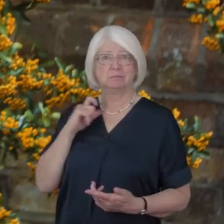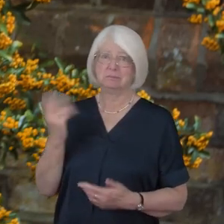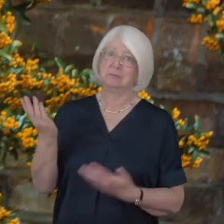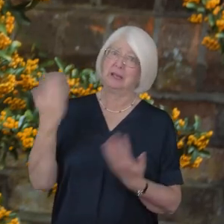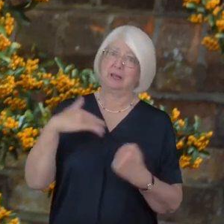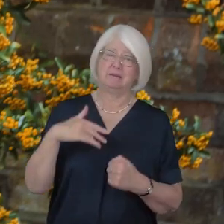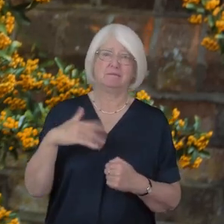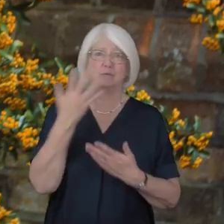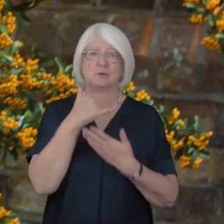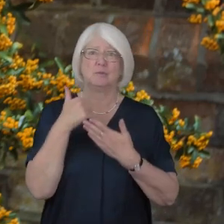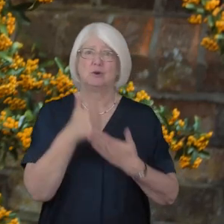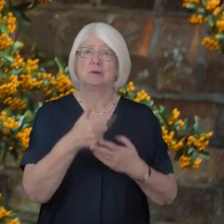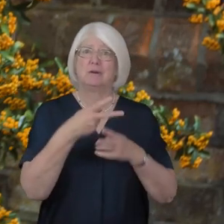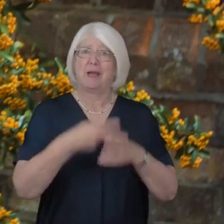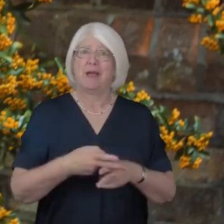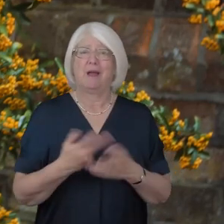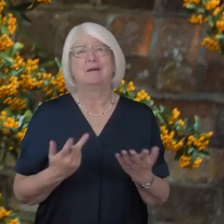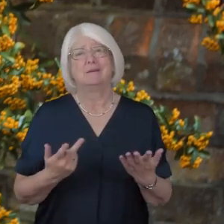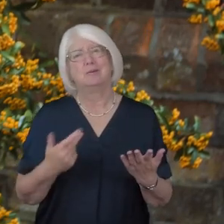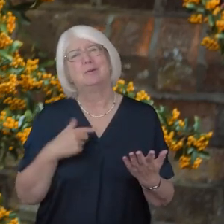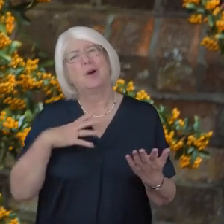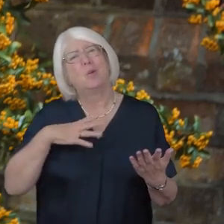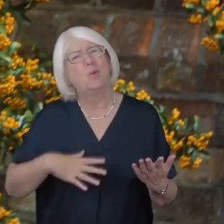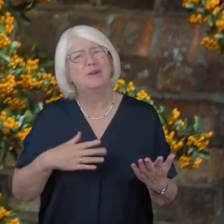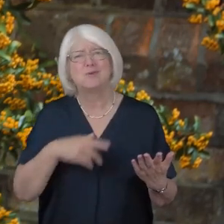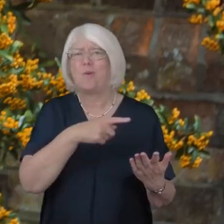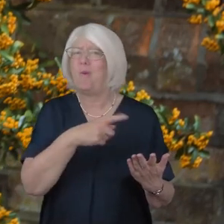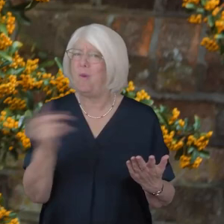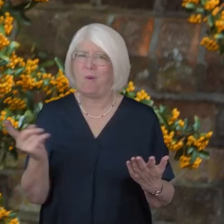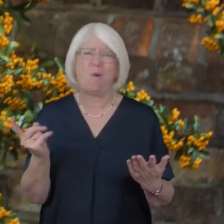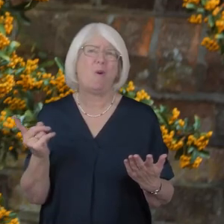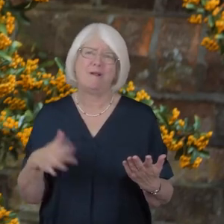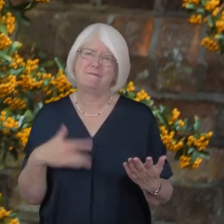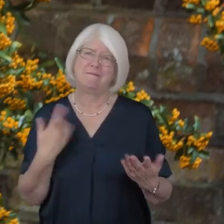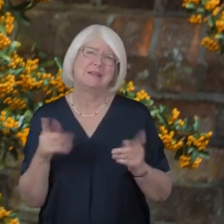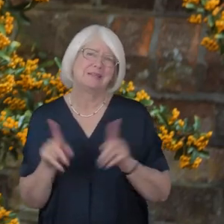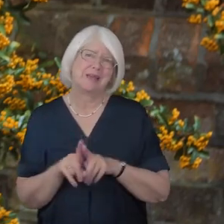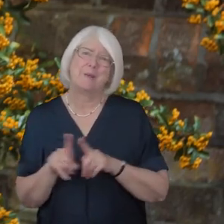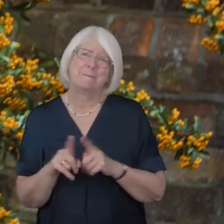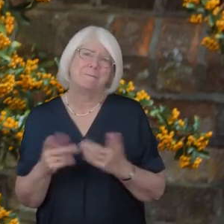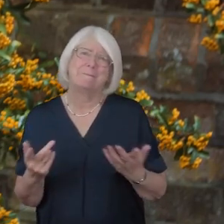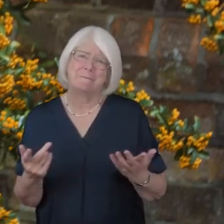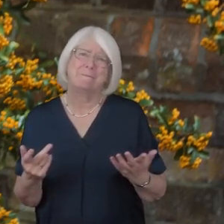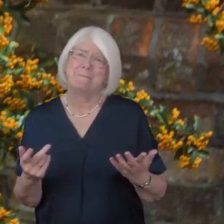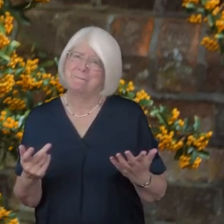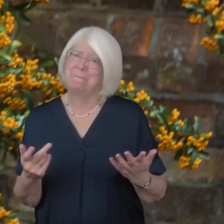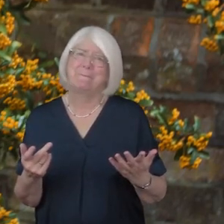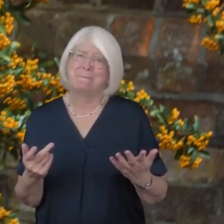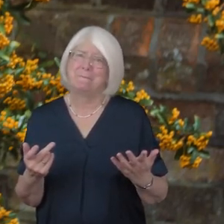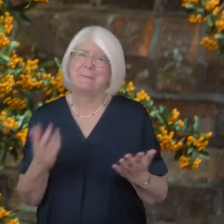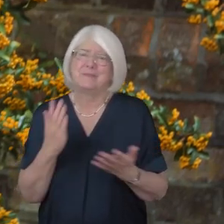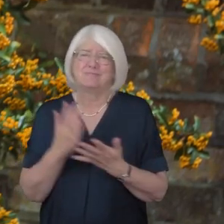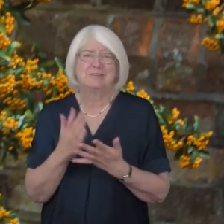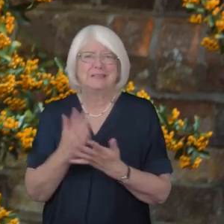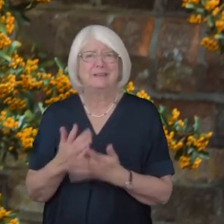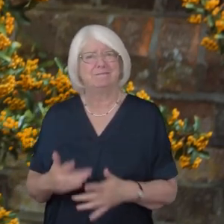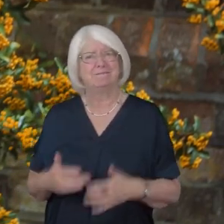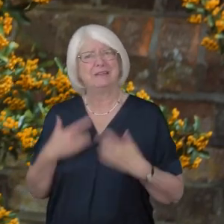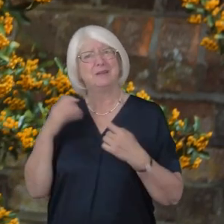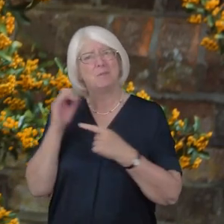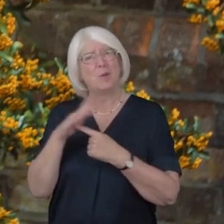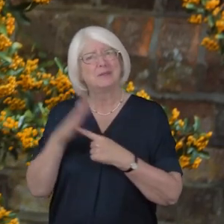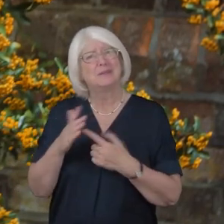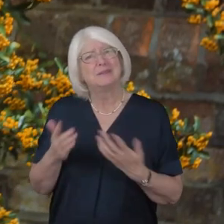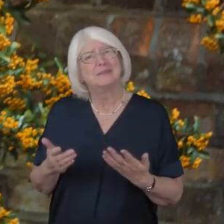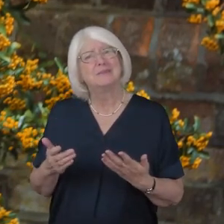invite you in to do spiritual care I just wish that all our care home managers had such important insights so